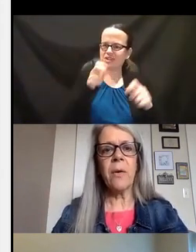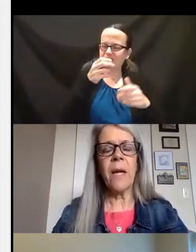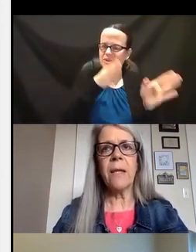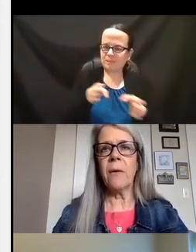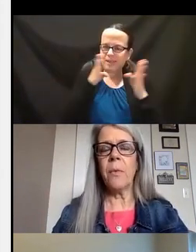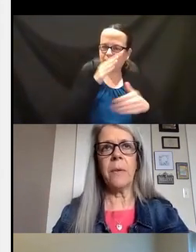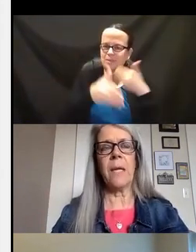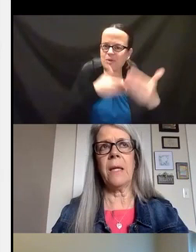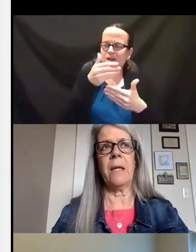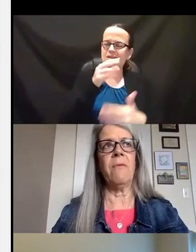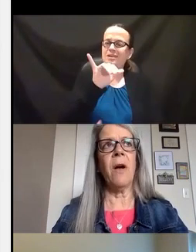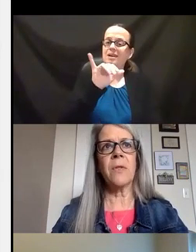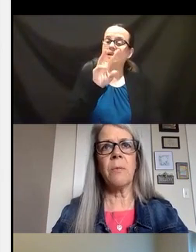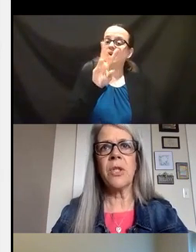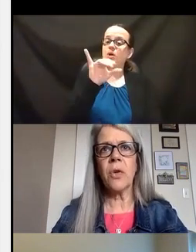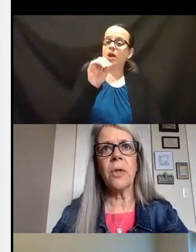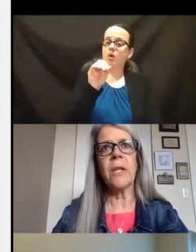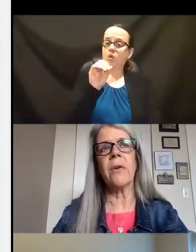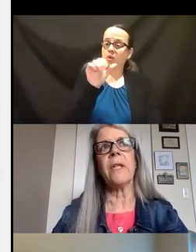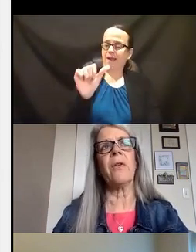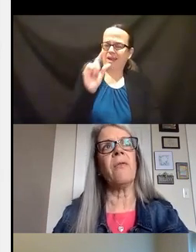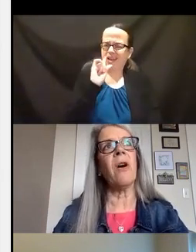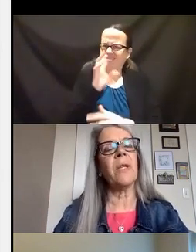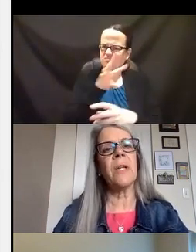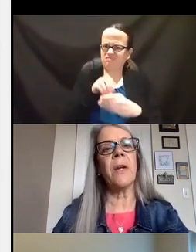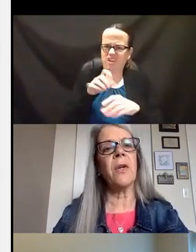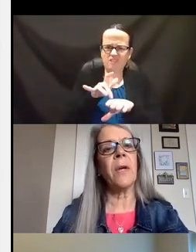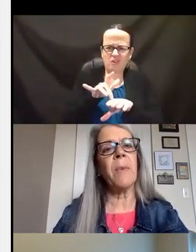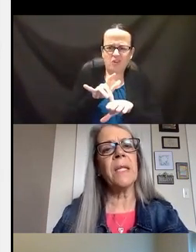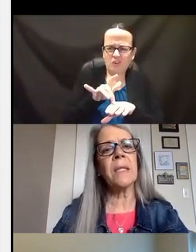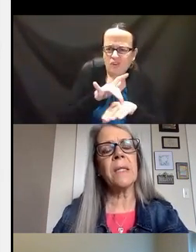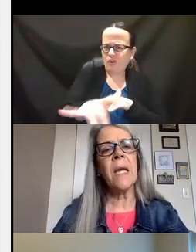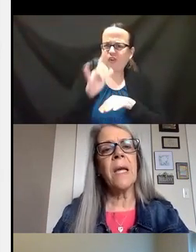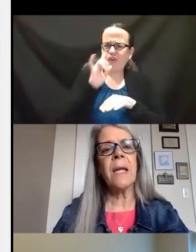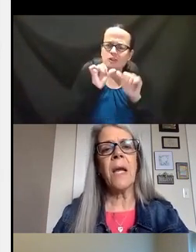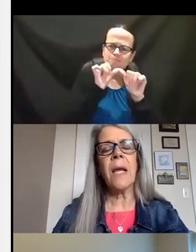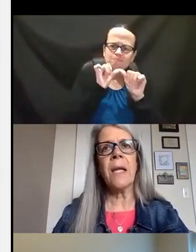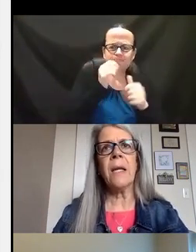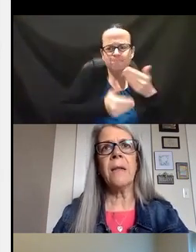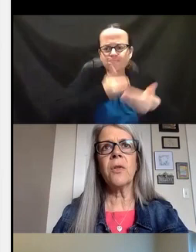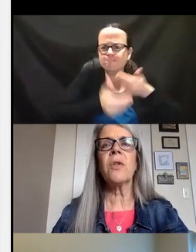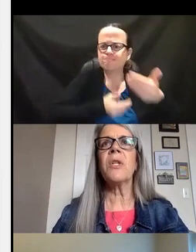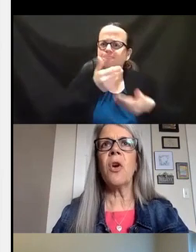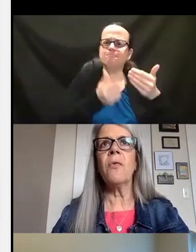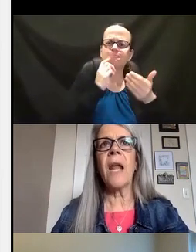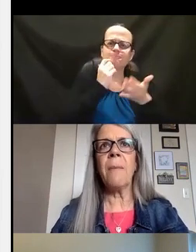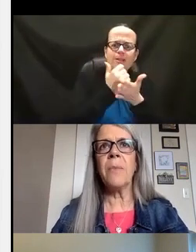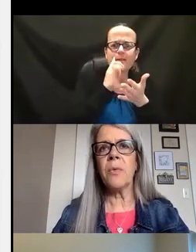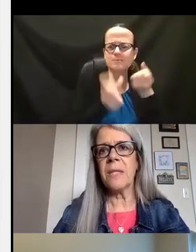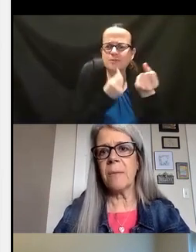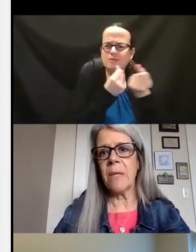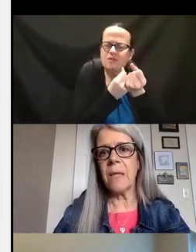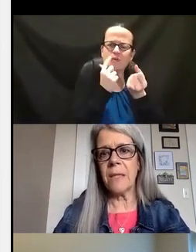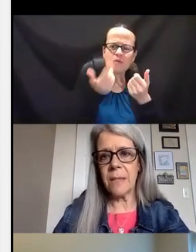WIOA, they get involved so much earlier and they're involved on an ongoing basis. And there's so much overlap